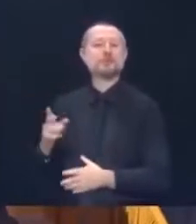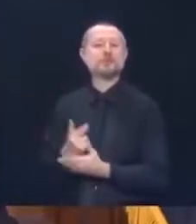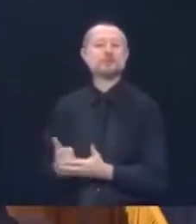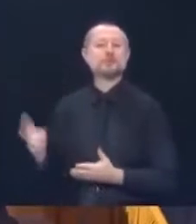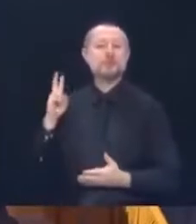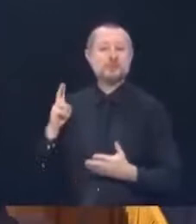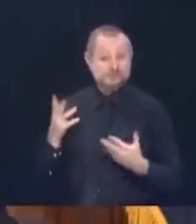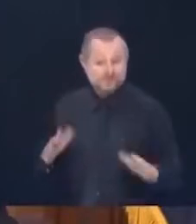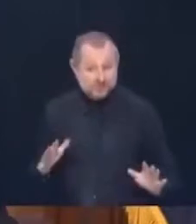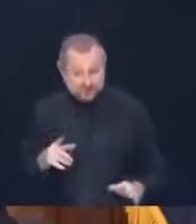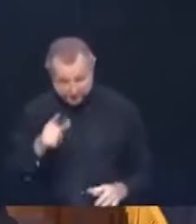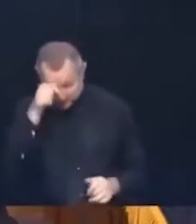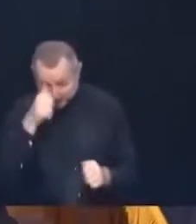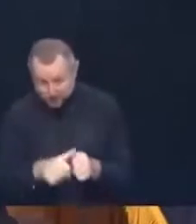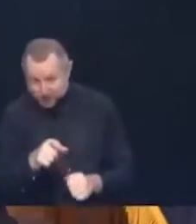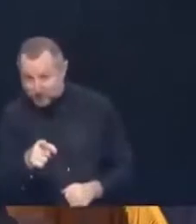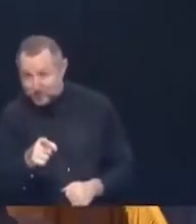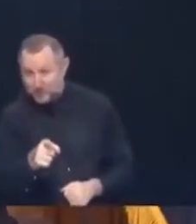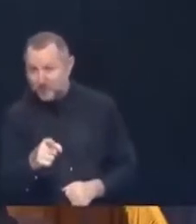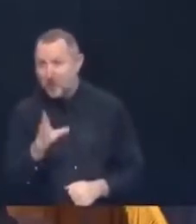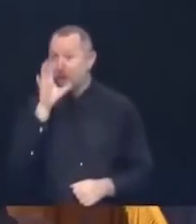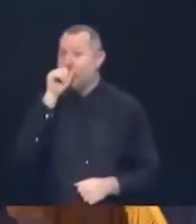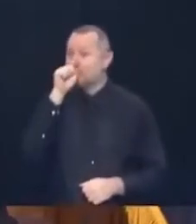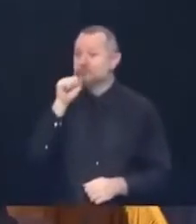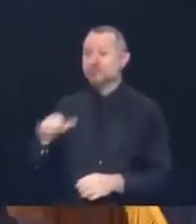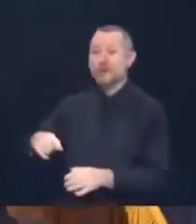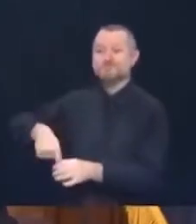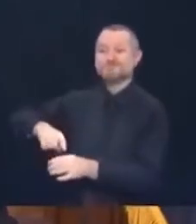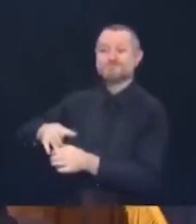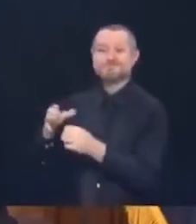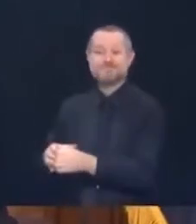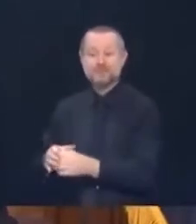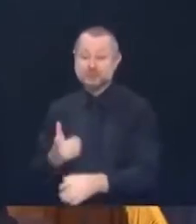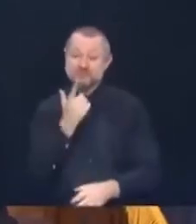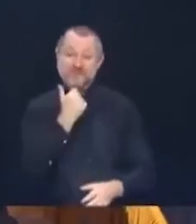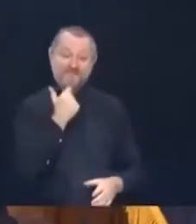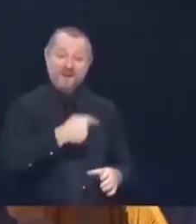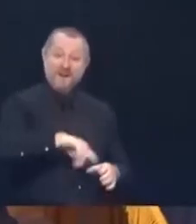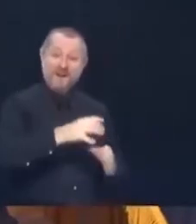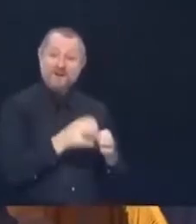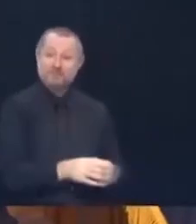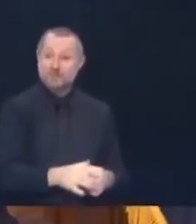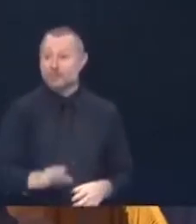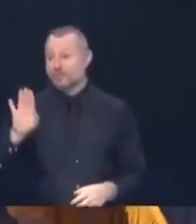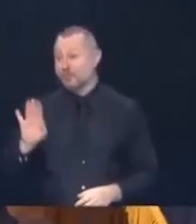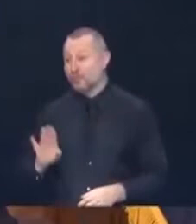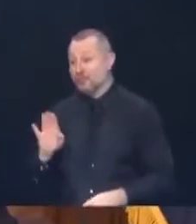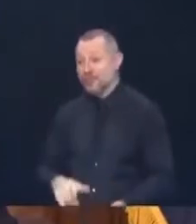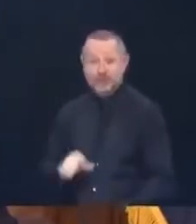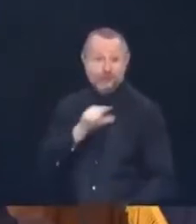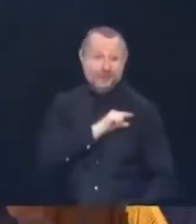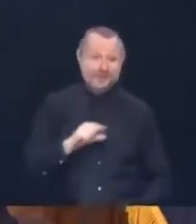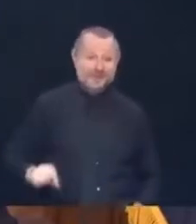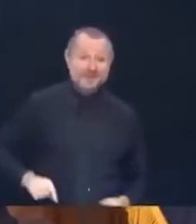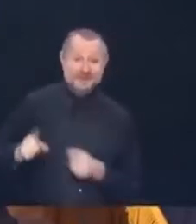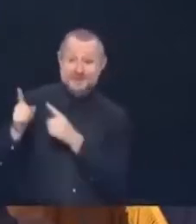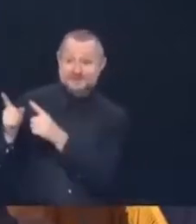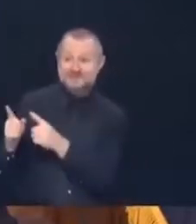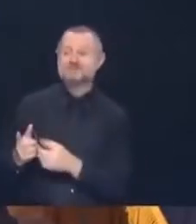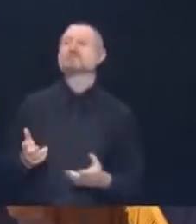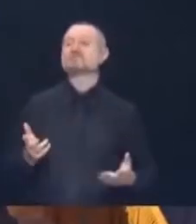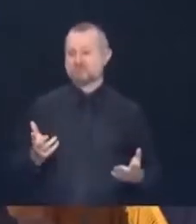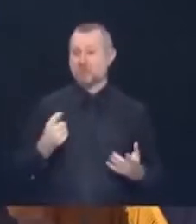when we did an orange zone and a red zone in Brooklyn and Queens? And we closed the